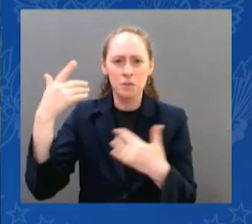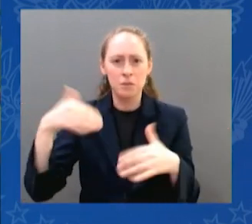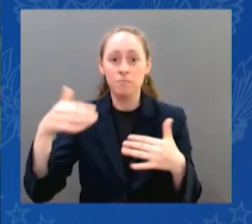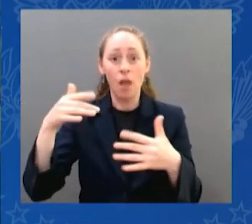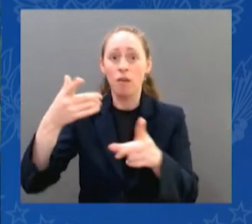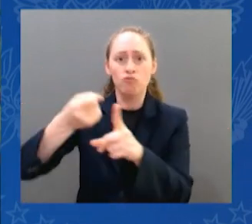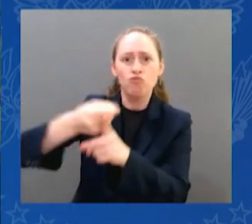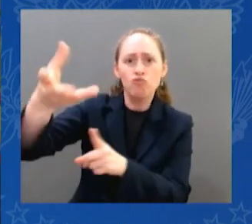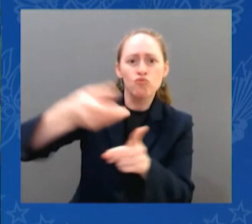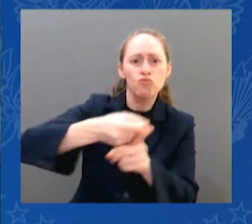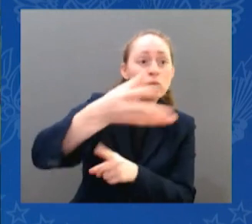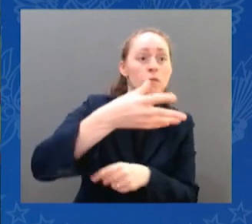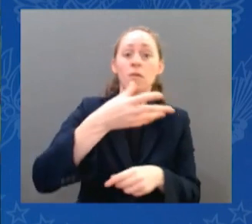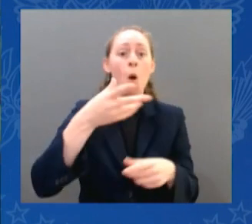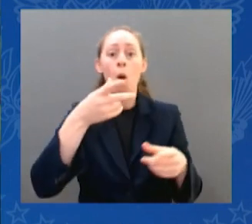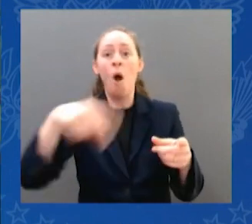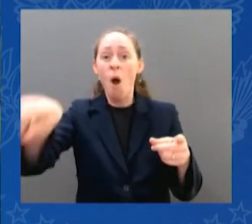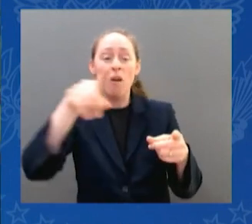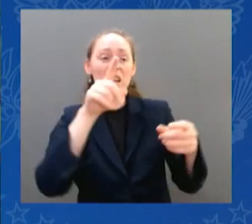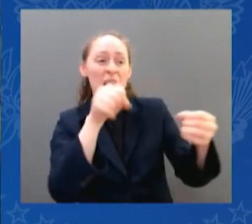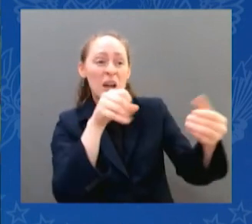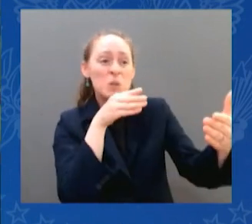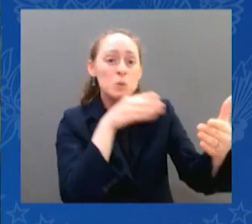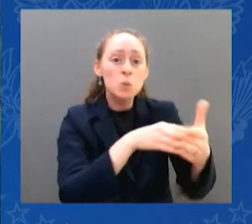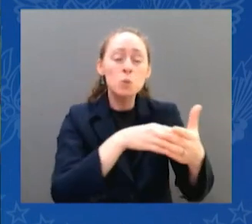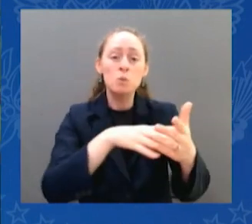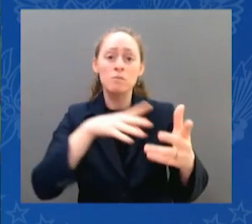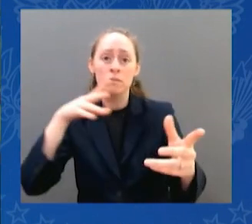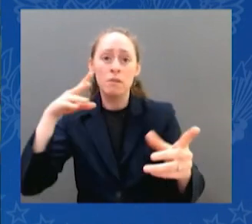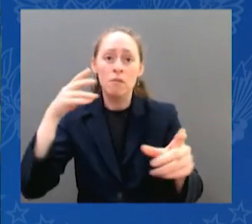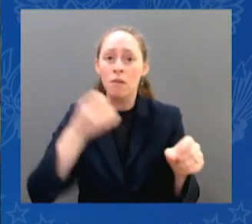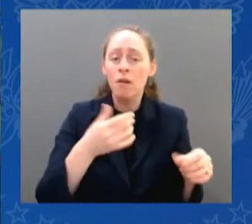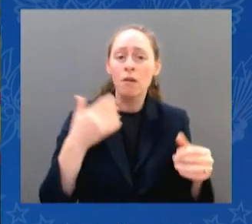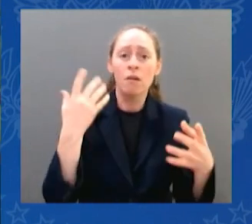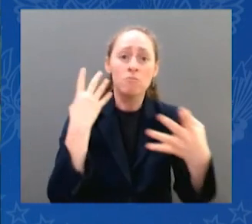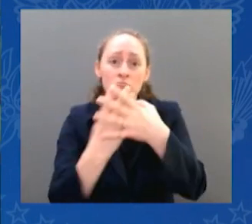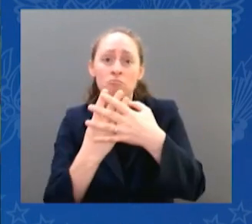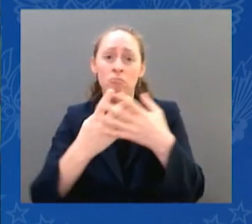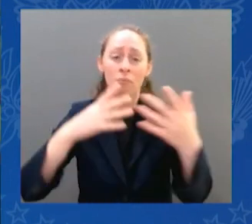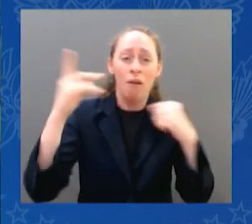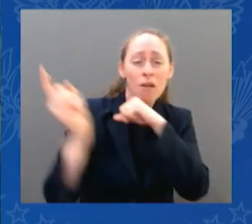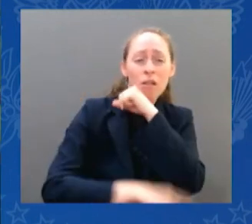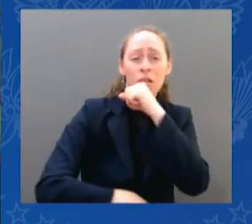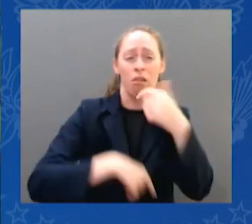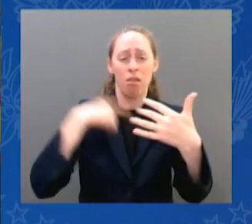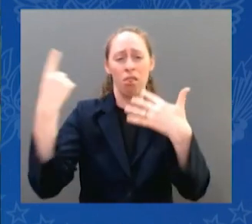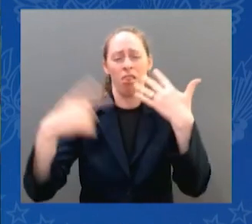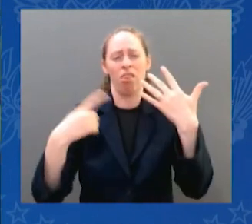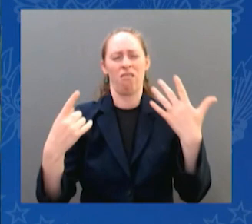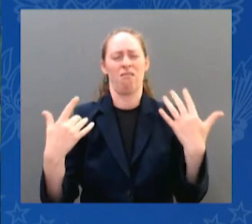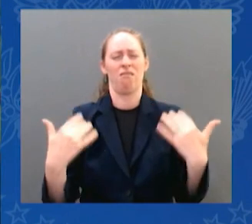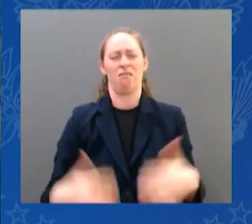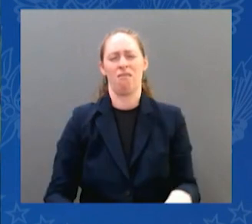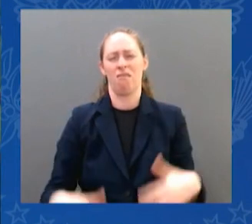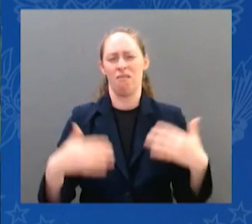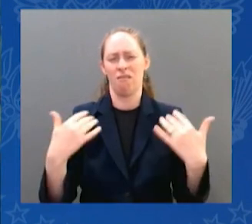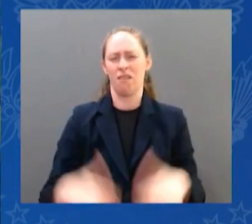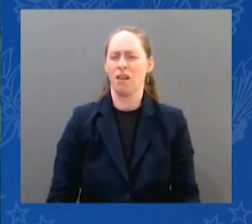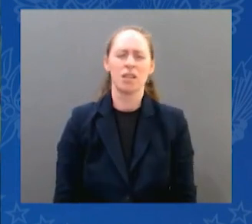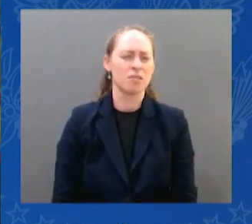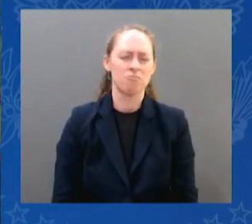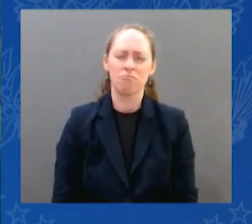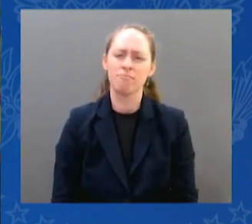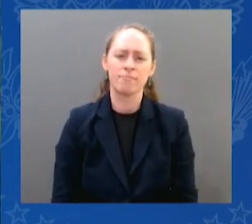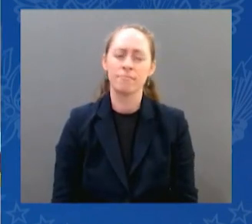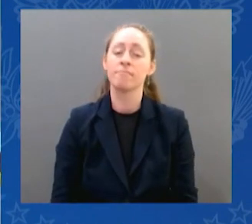that we are protected. What's happening now? The rights of millions of women across this country are now falling on the shorter shoulders